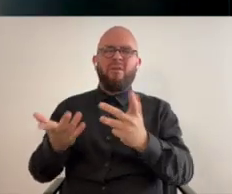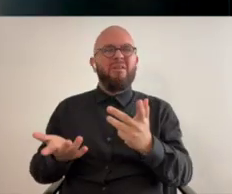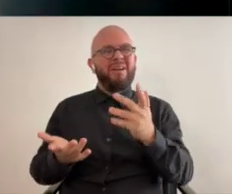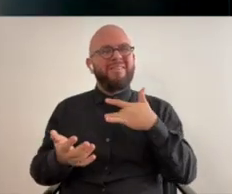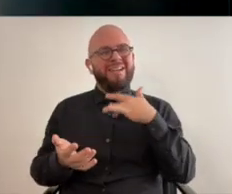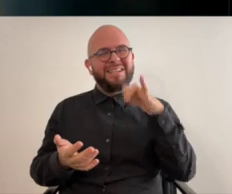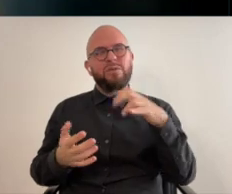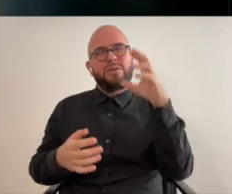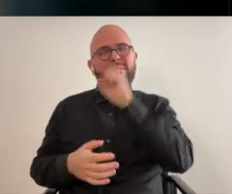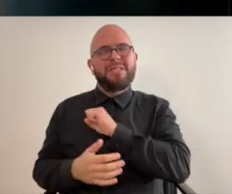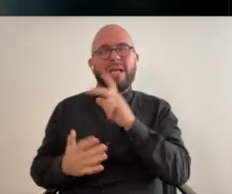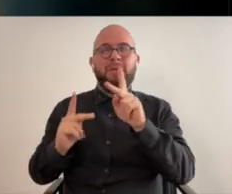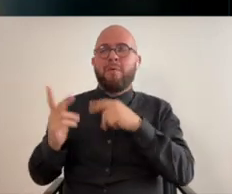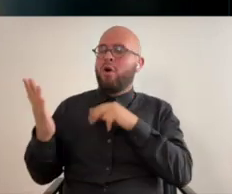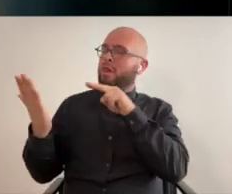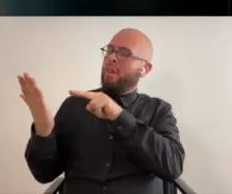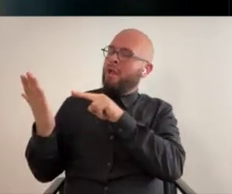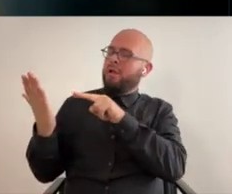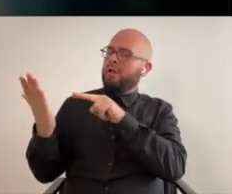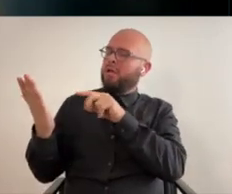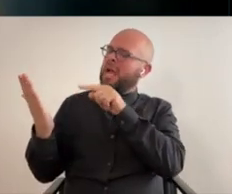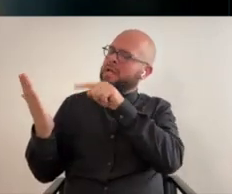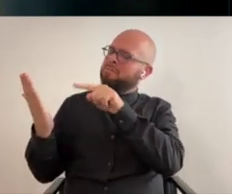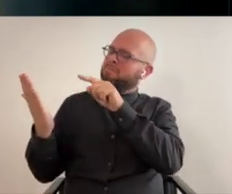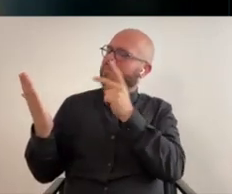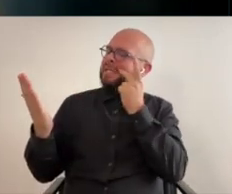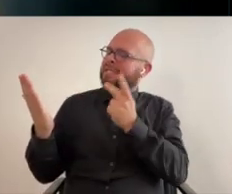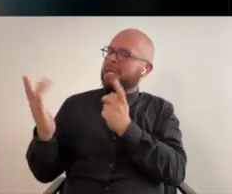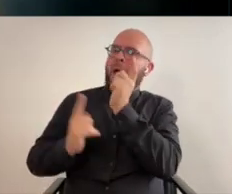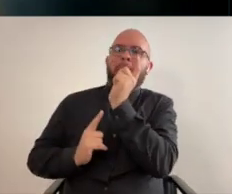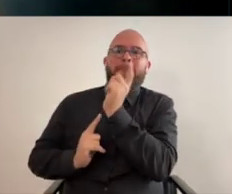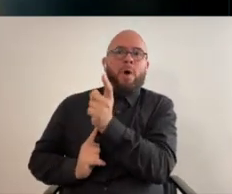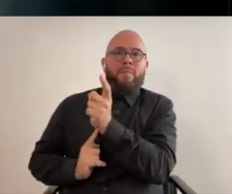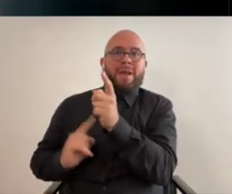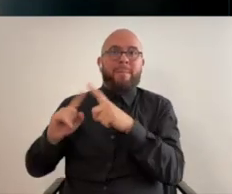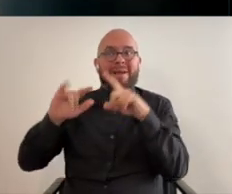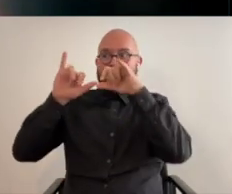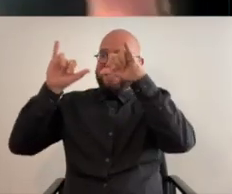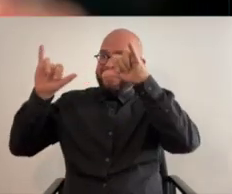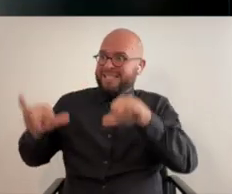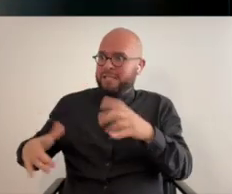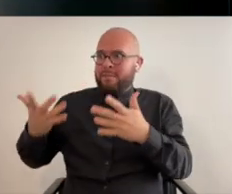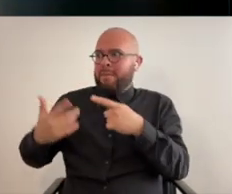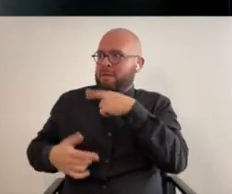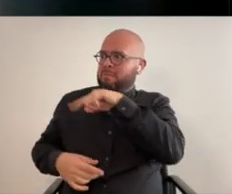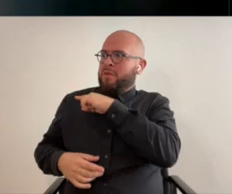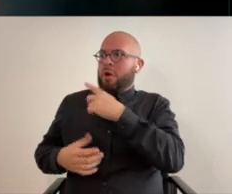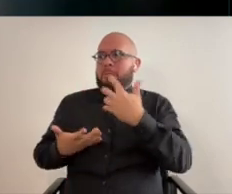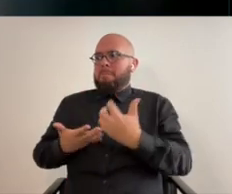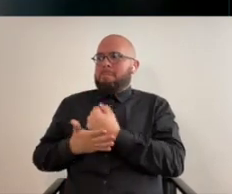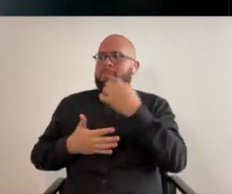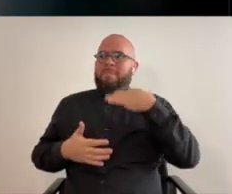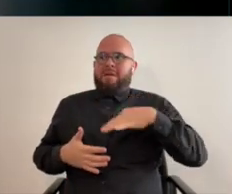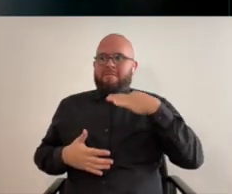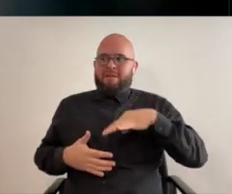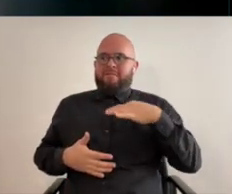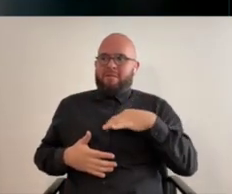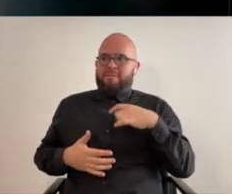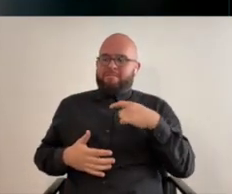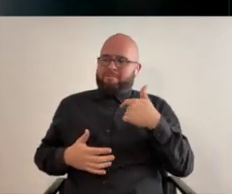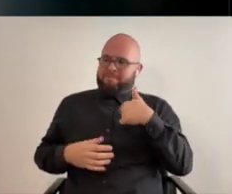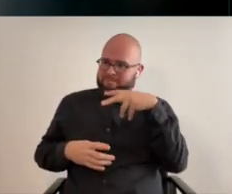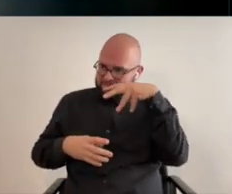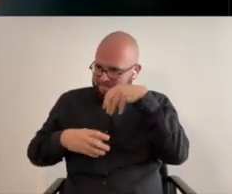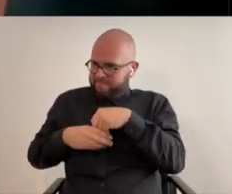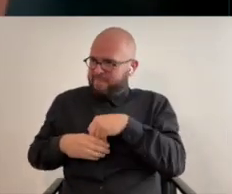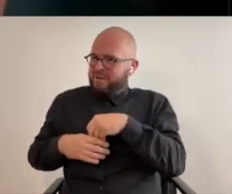was missing when people looked at that painting because they would see a moment but the system that that they might be benefiting from